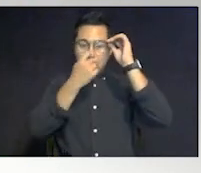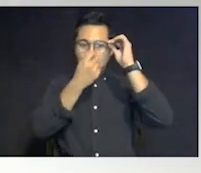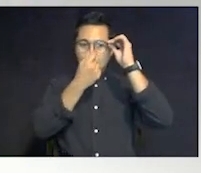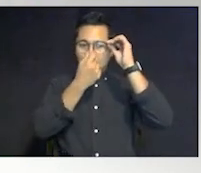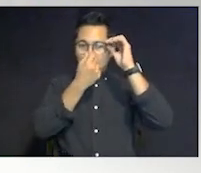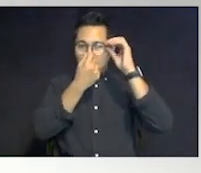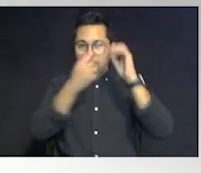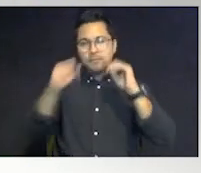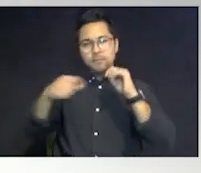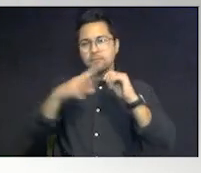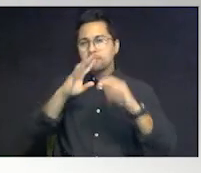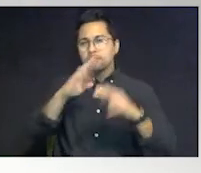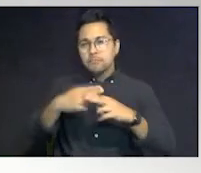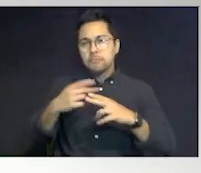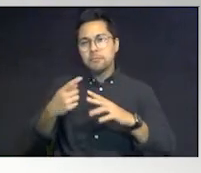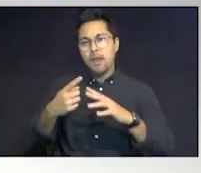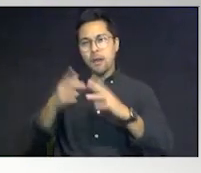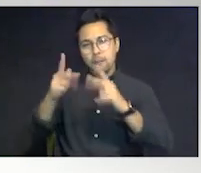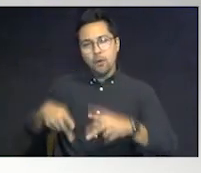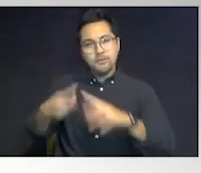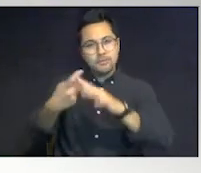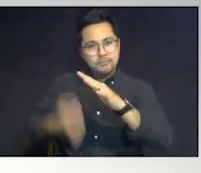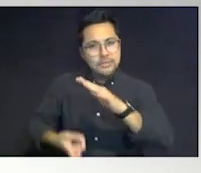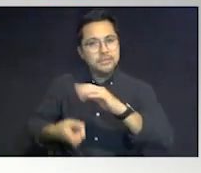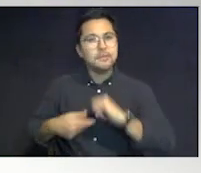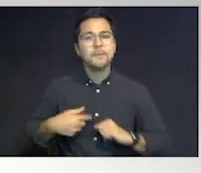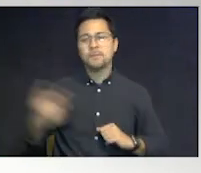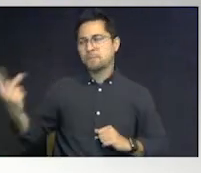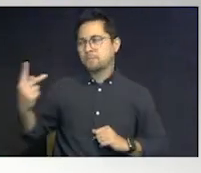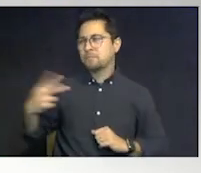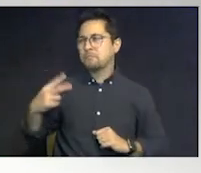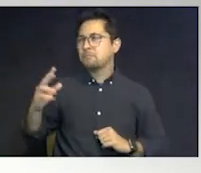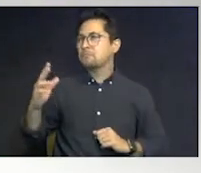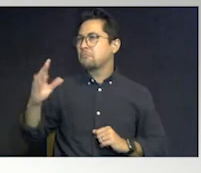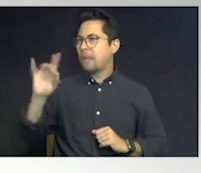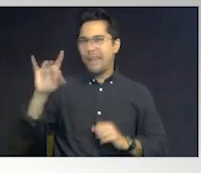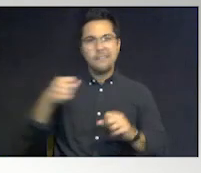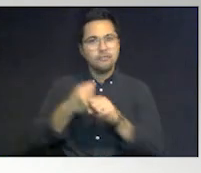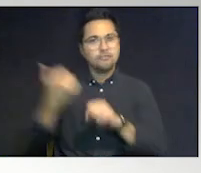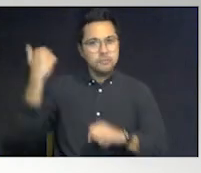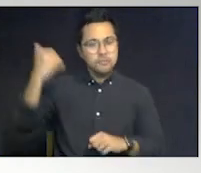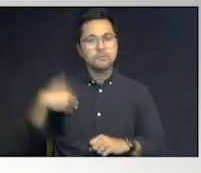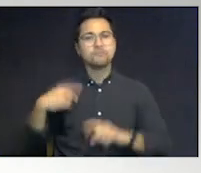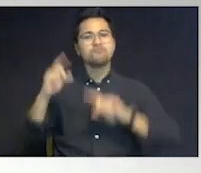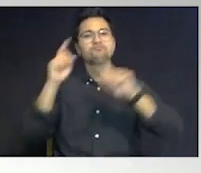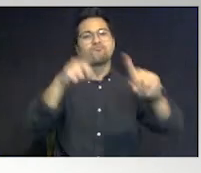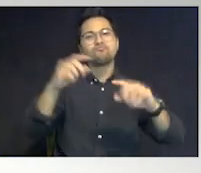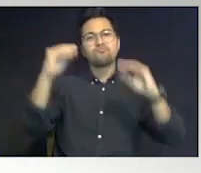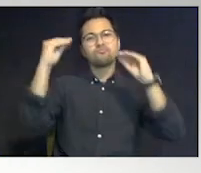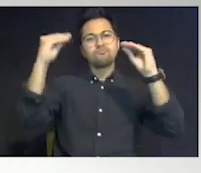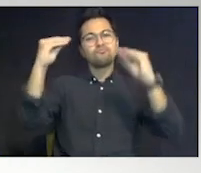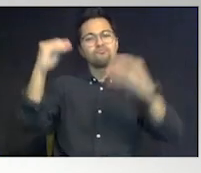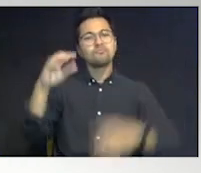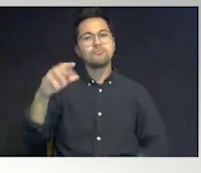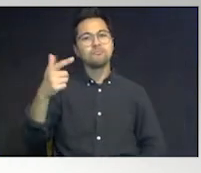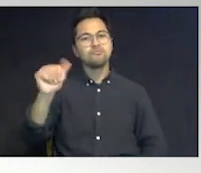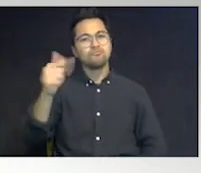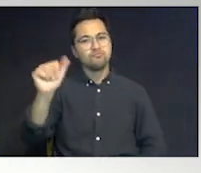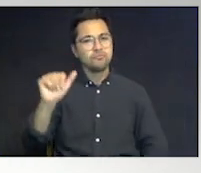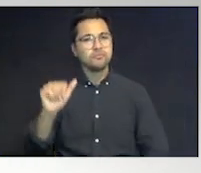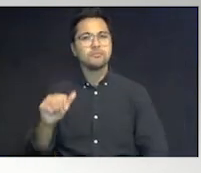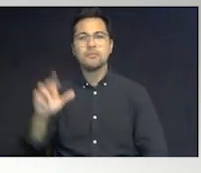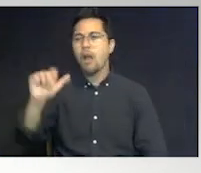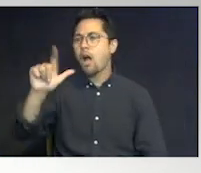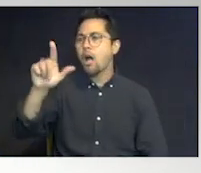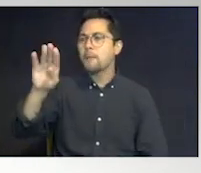talk about the missing person. Donna and I went about eight years ago to teach in Georgia, the west side of Georgia,